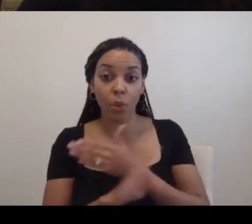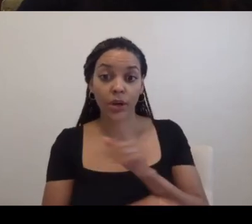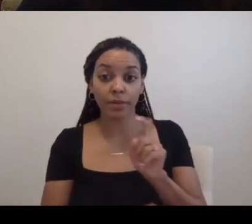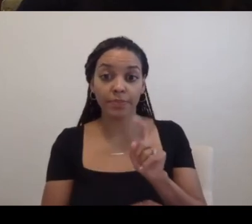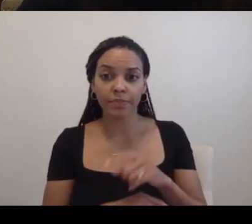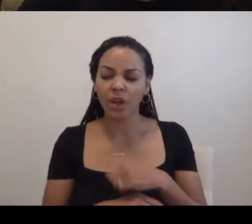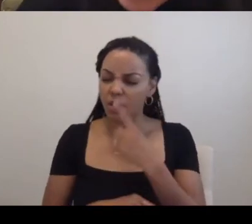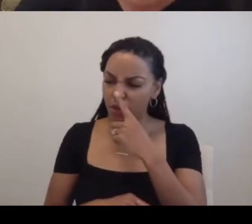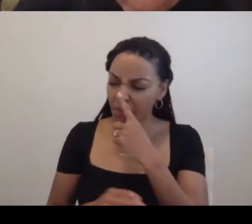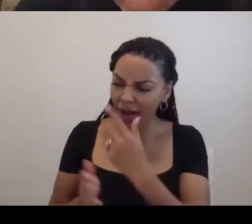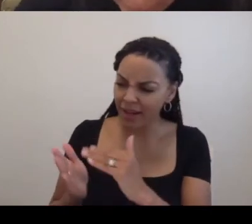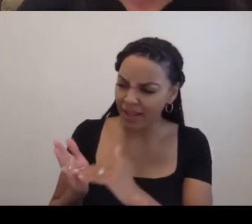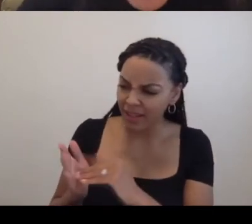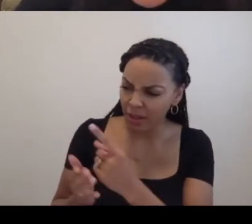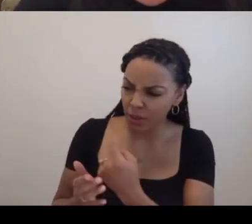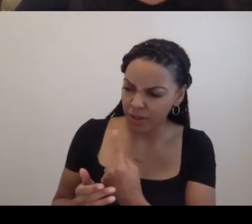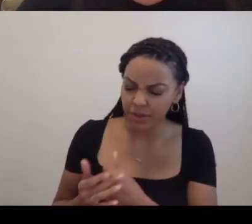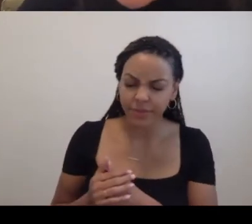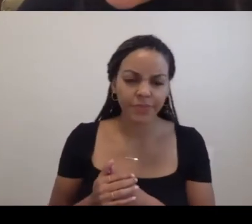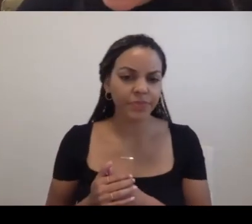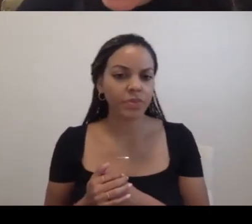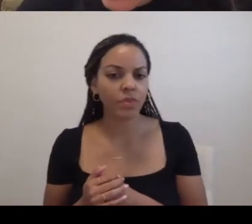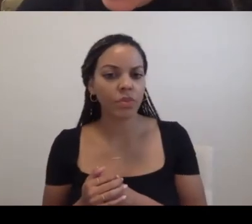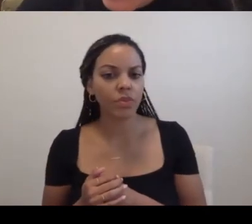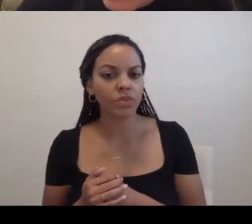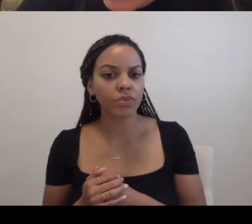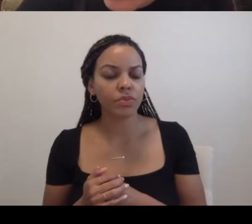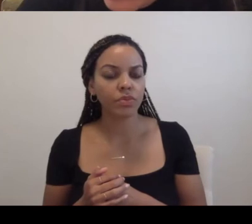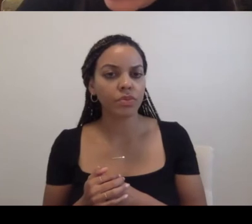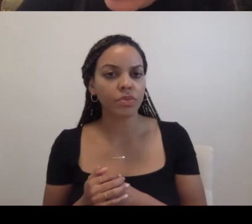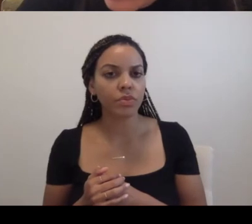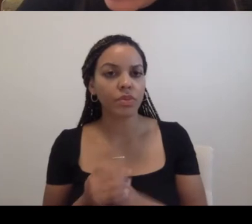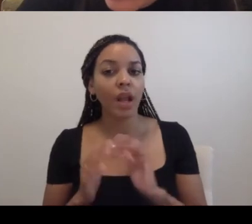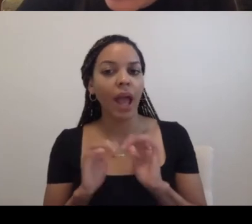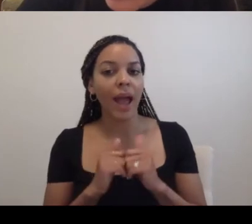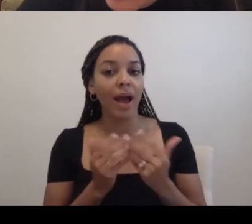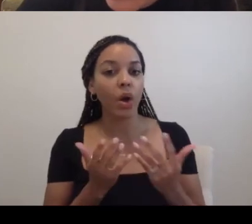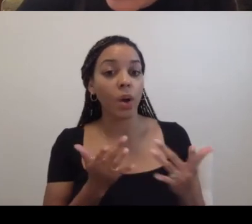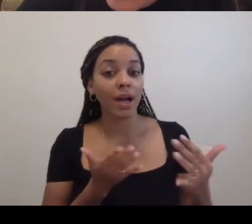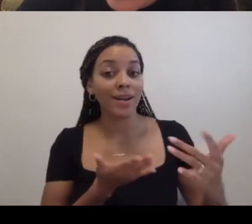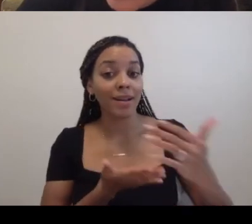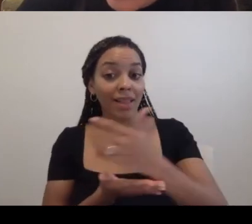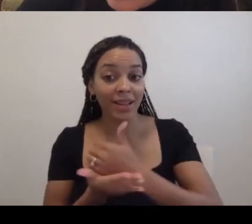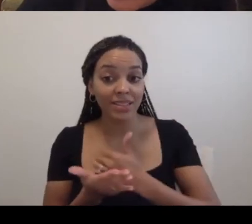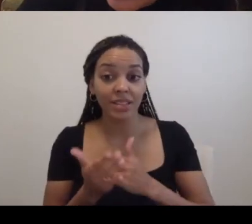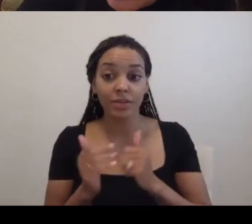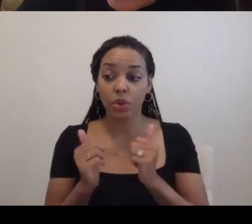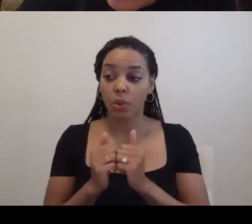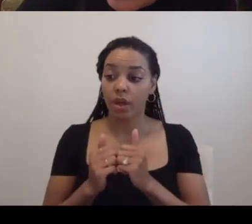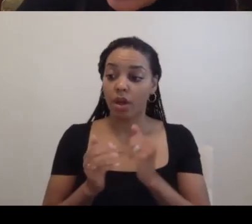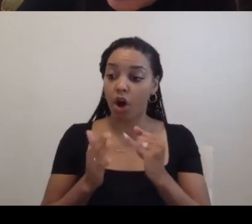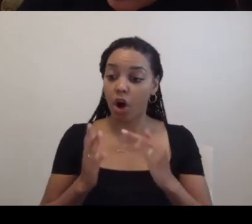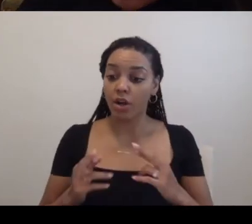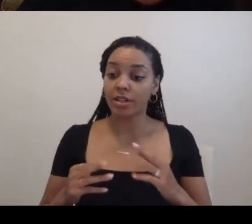can you repeat it again? Should the degree of collectiveness among artists and a shared residency be